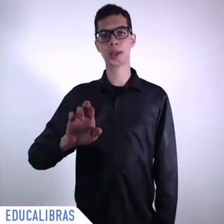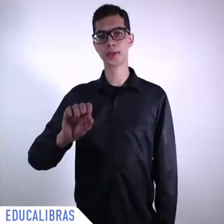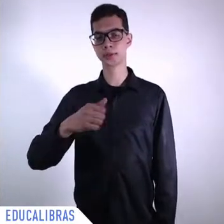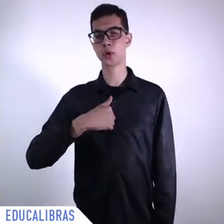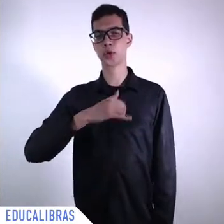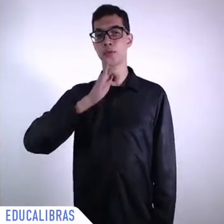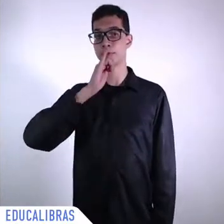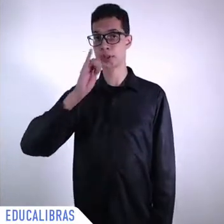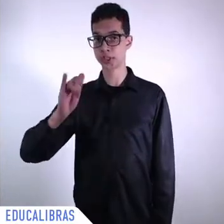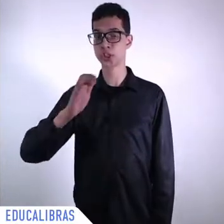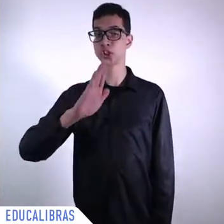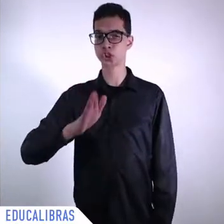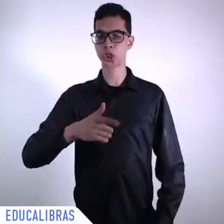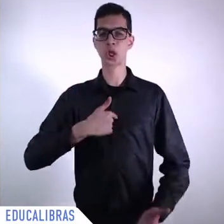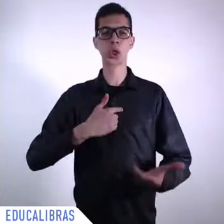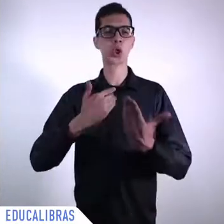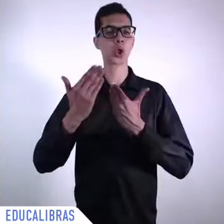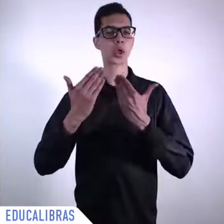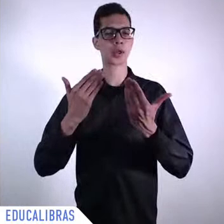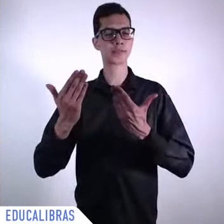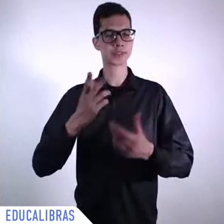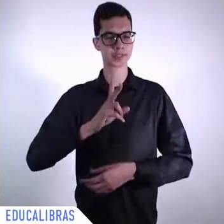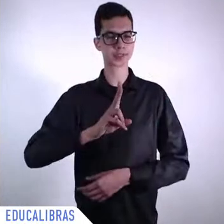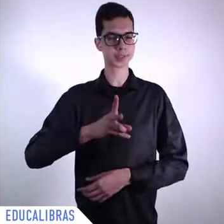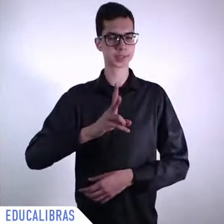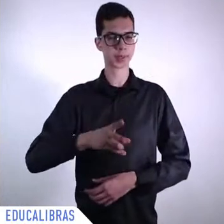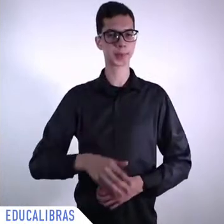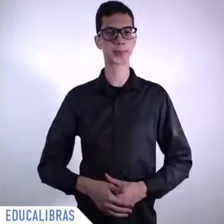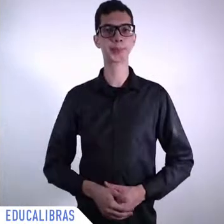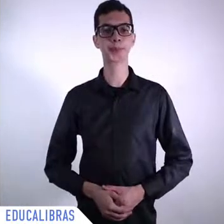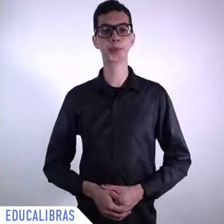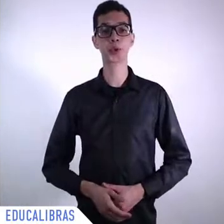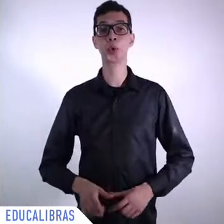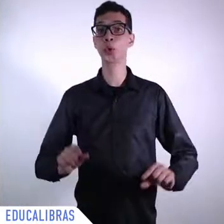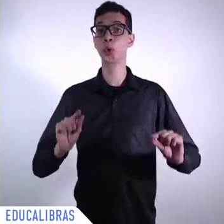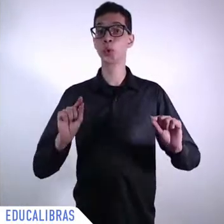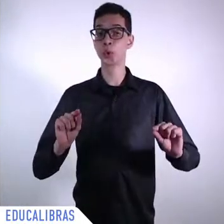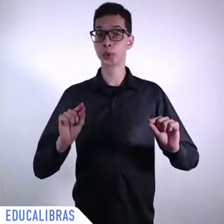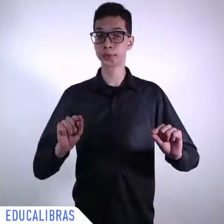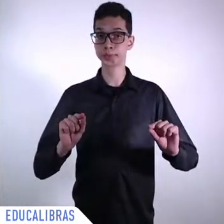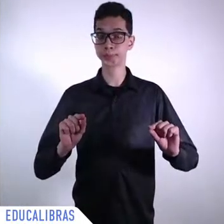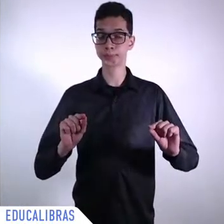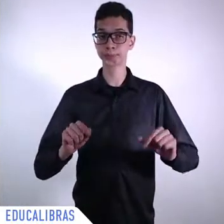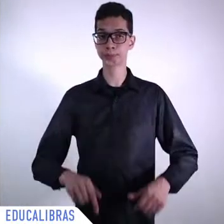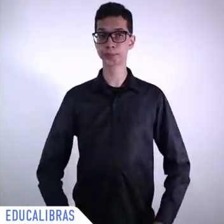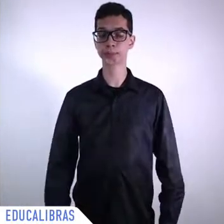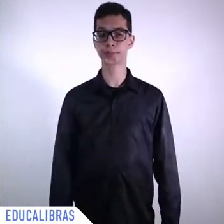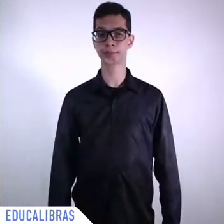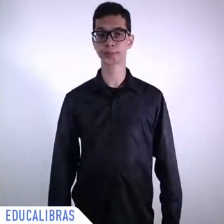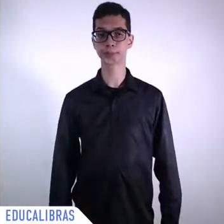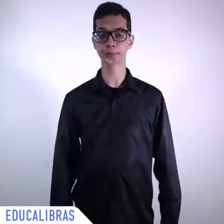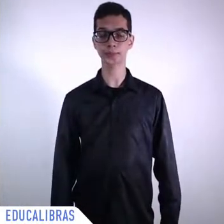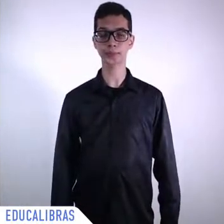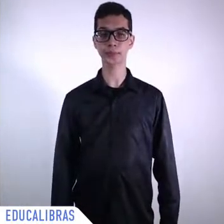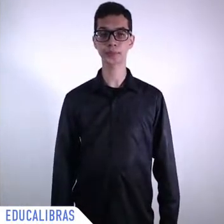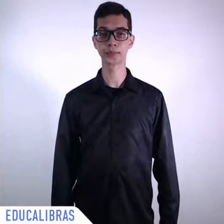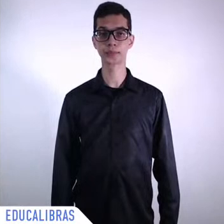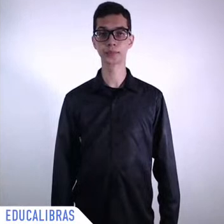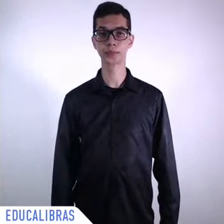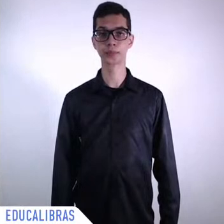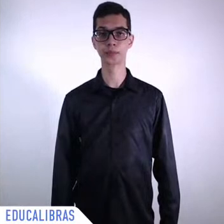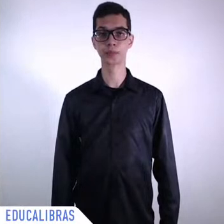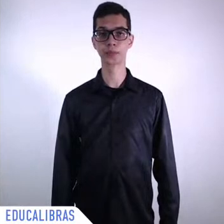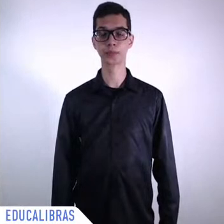speech by Brazil, but I mean, the pre-opening speech in the United Nations when he referred to nuclear proliferation. I am